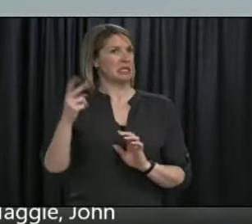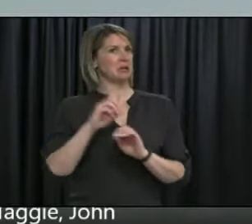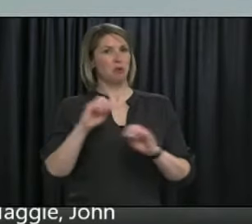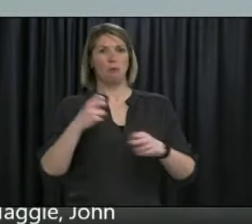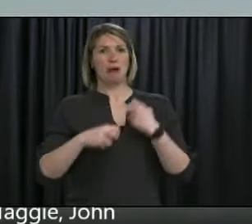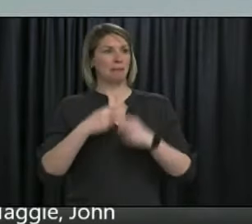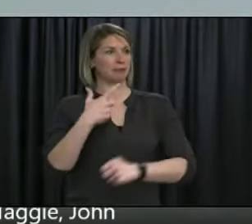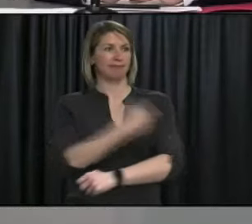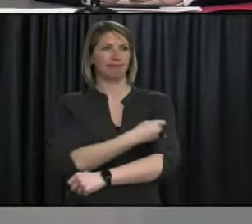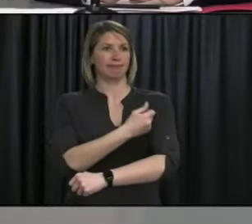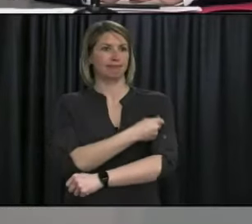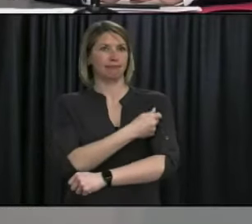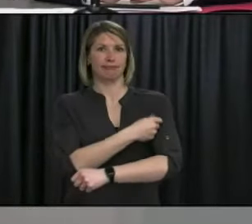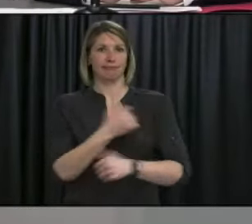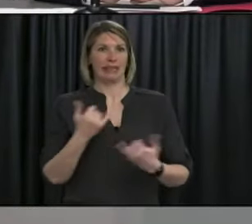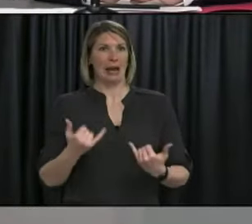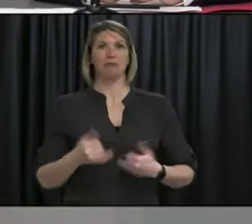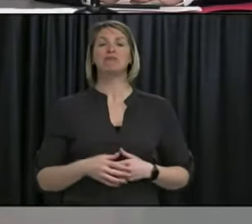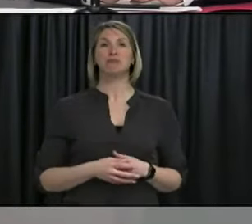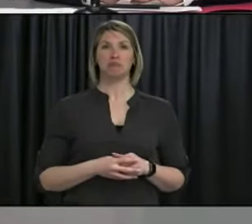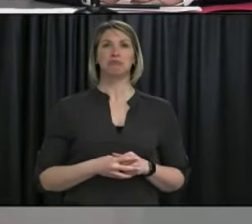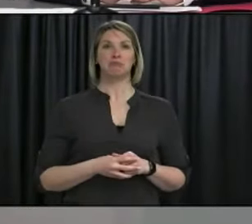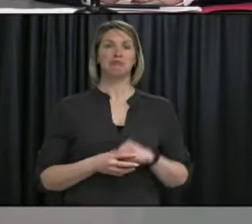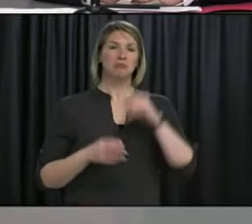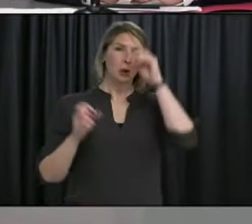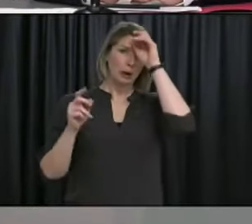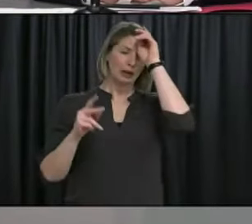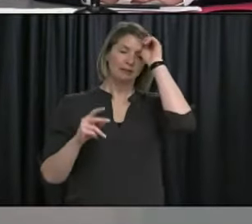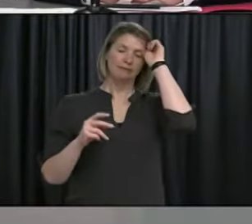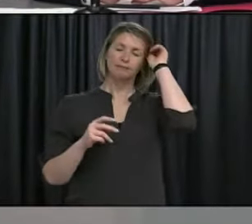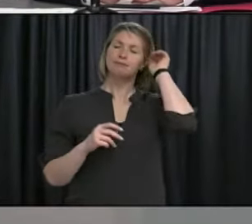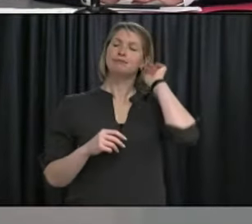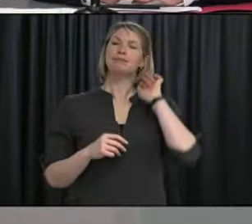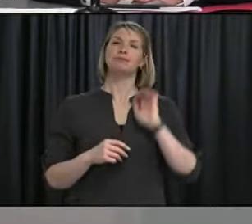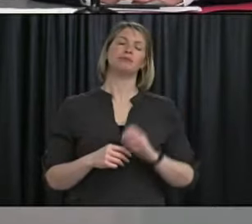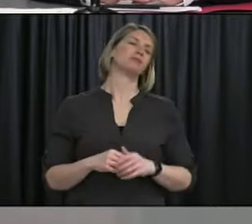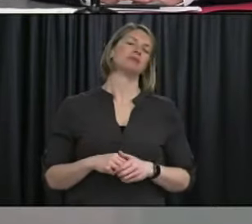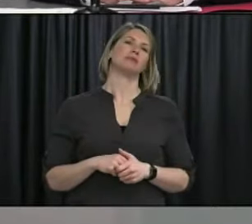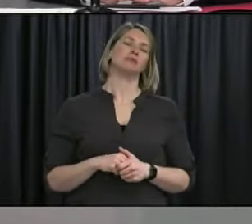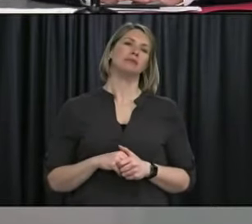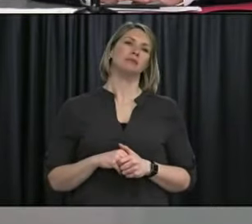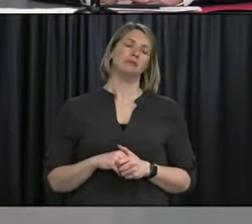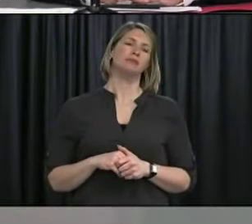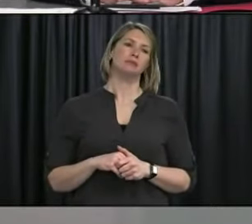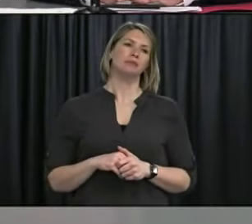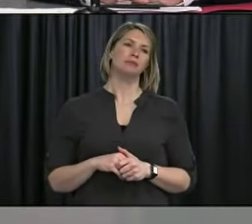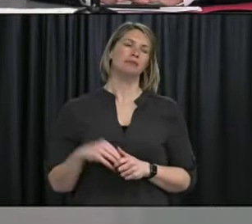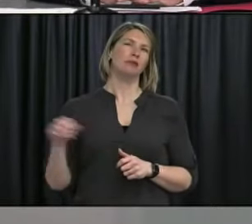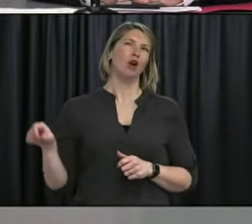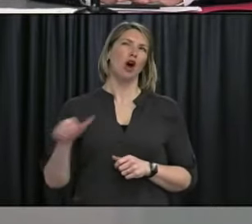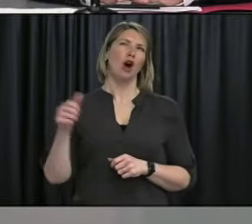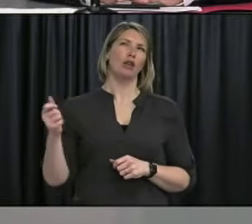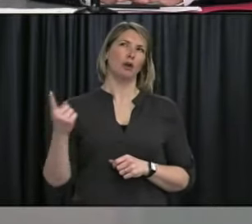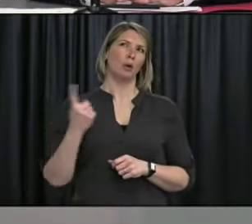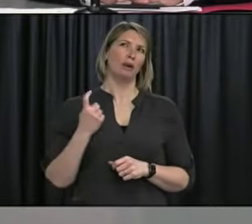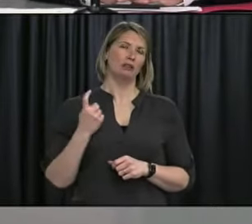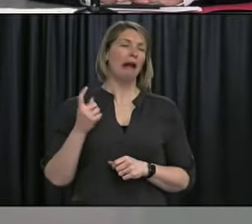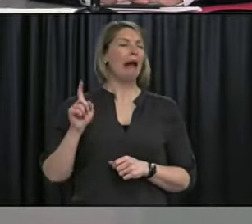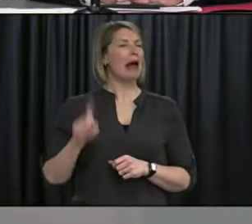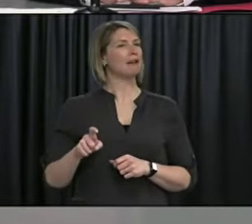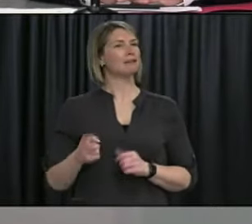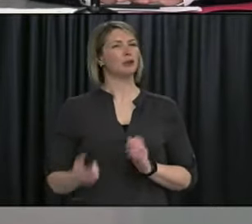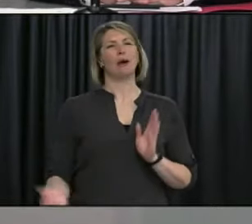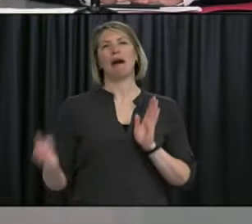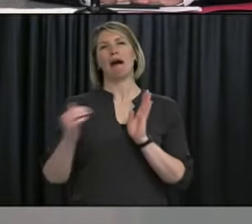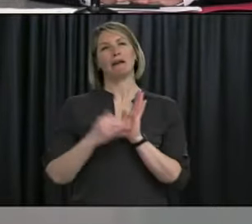Okay. Um, and, uh, this is a question that always comes up. Uh, but I have to ask it again,